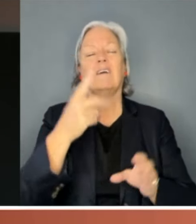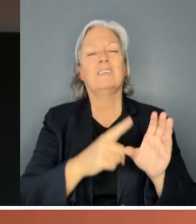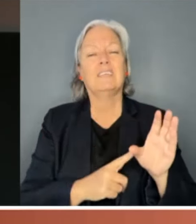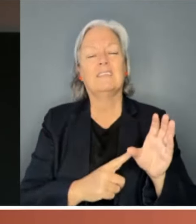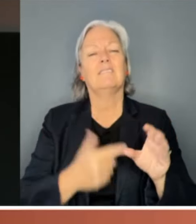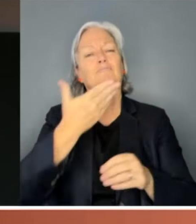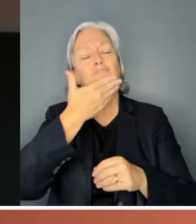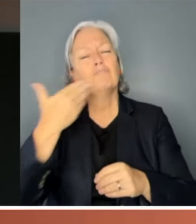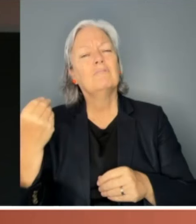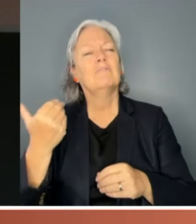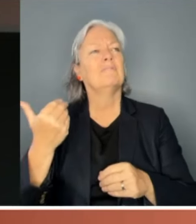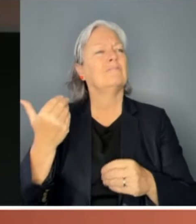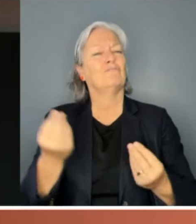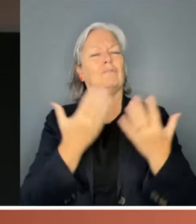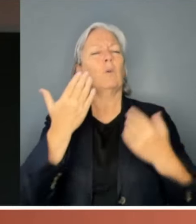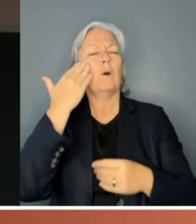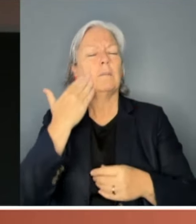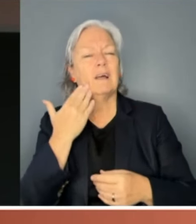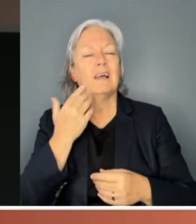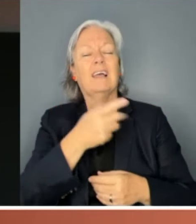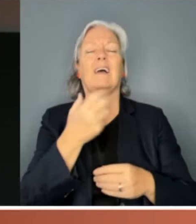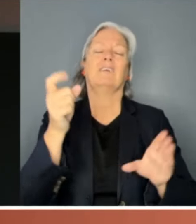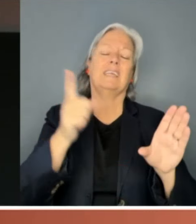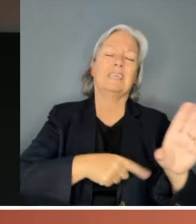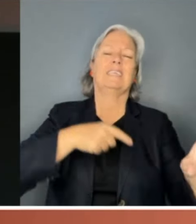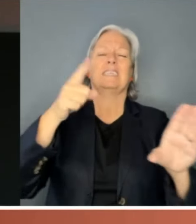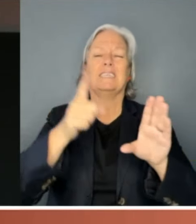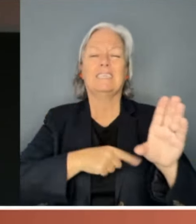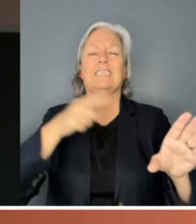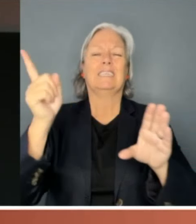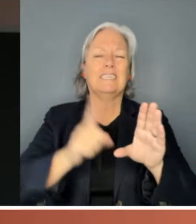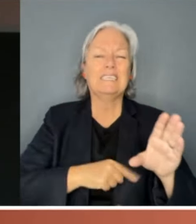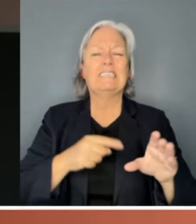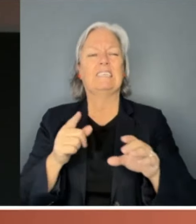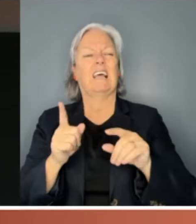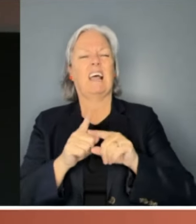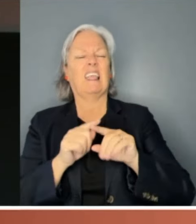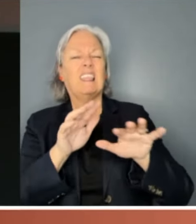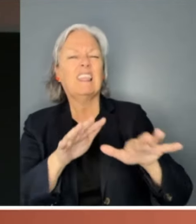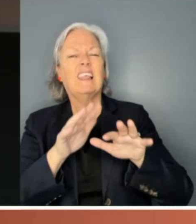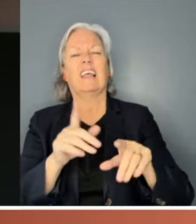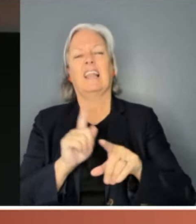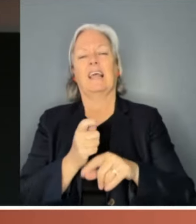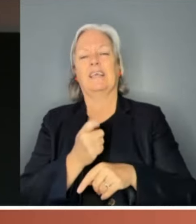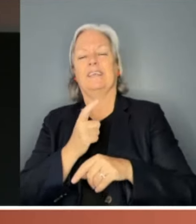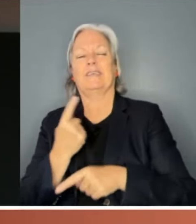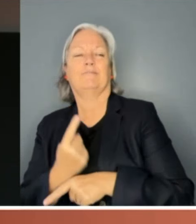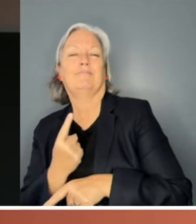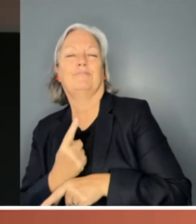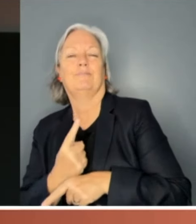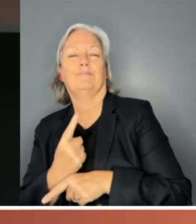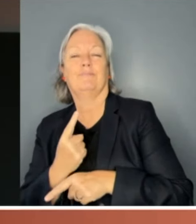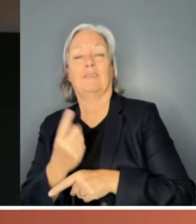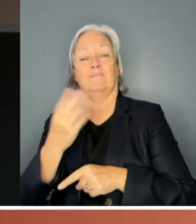young woman copped years and years of sexual innuendo, smears and smut talk from parliamentary colleagues,